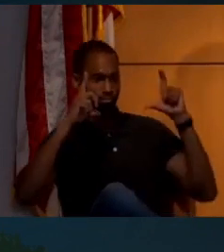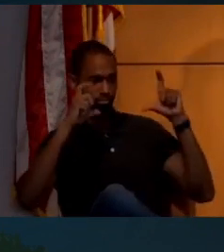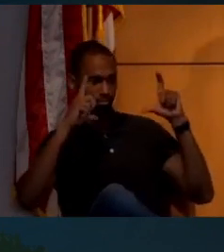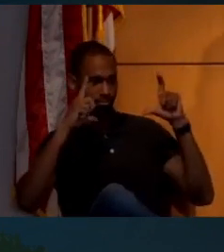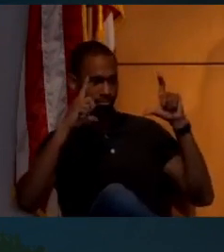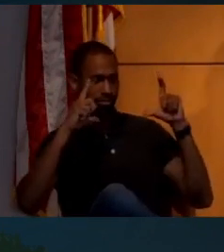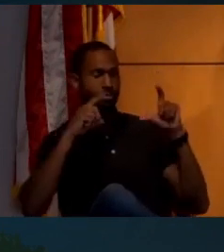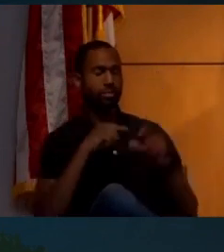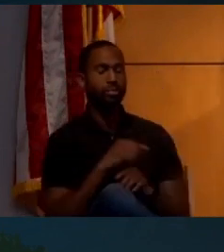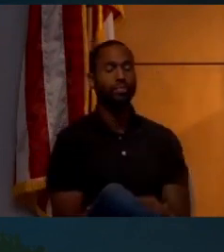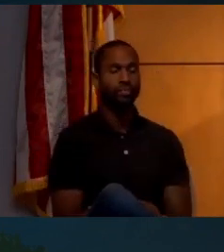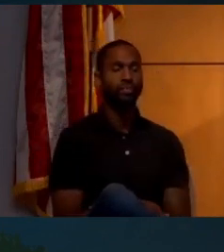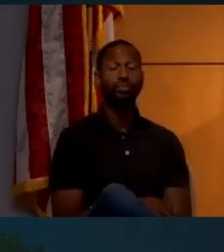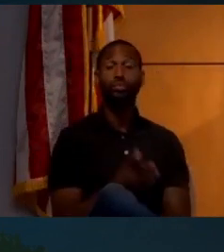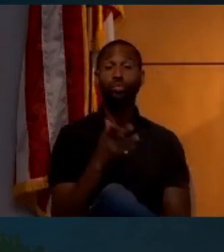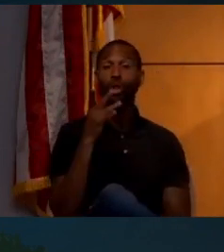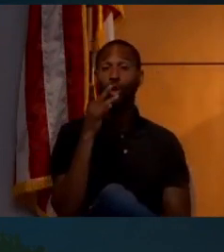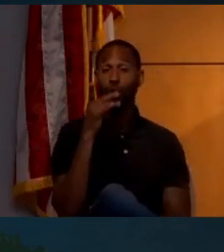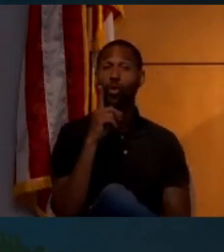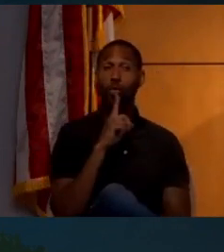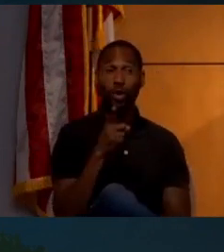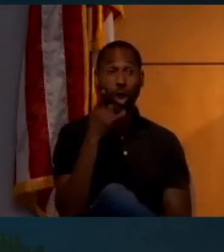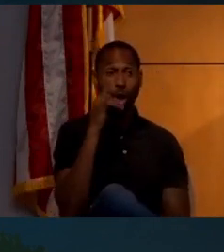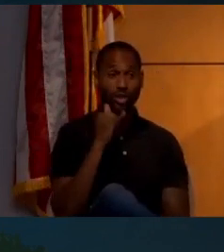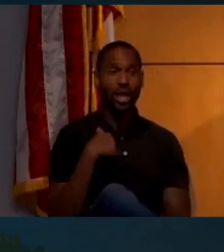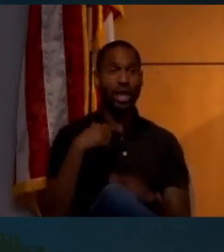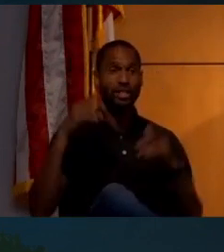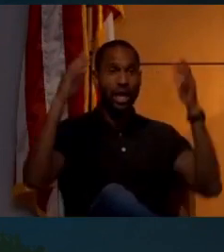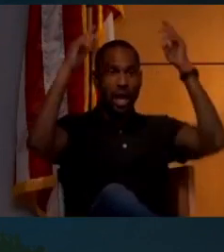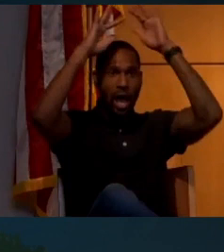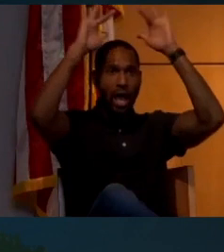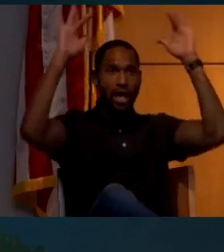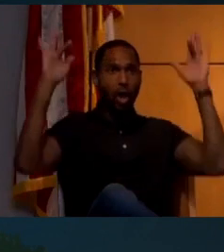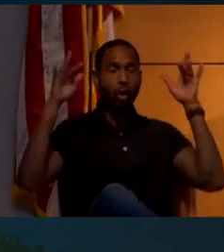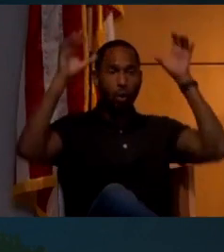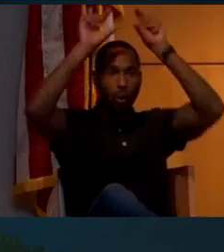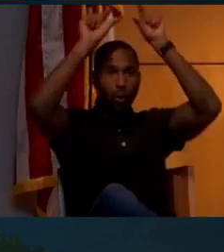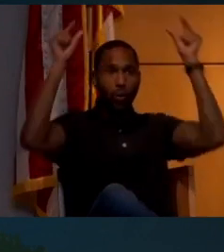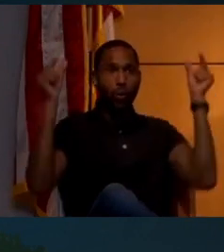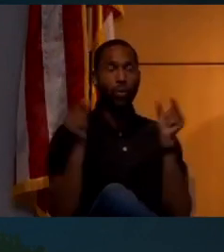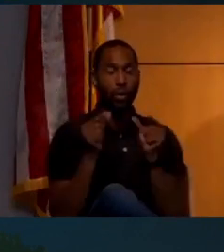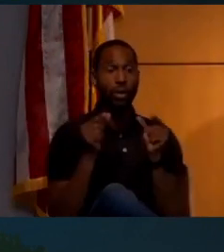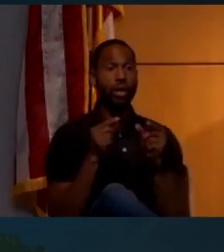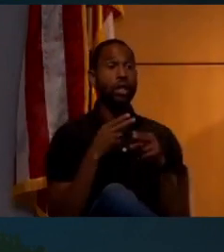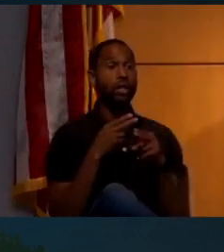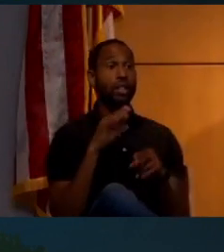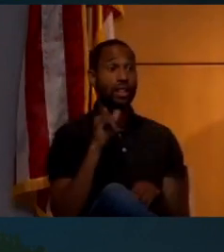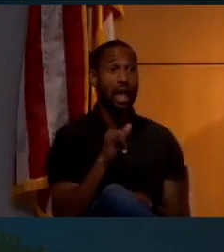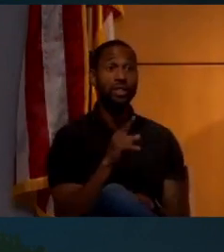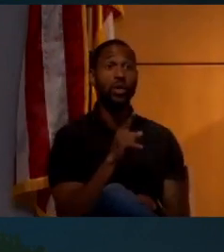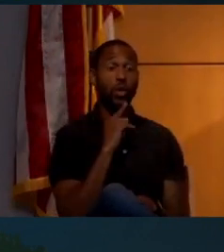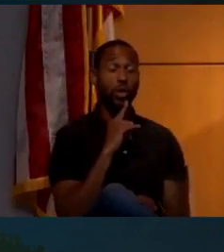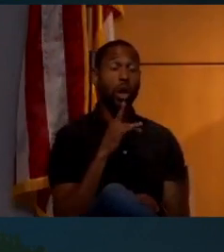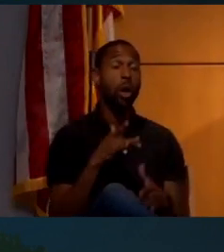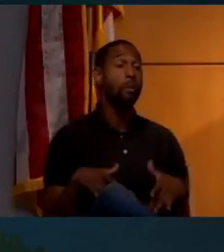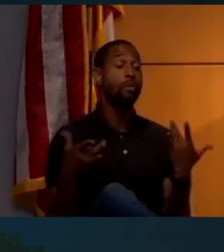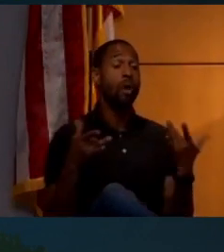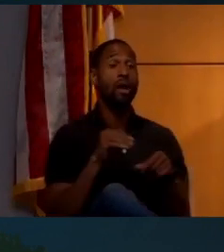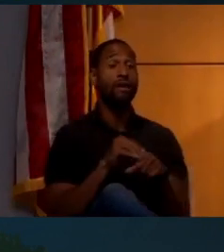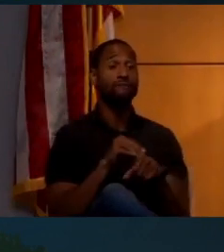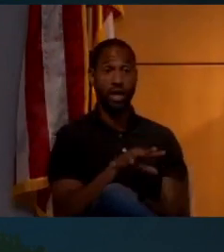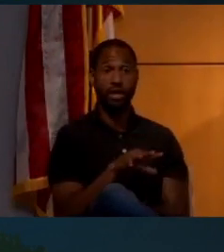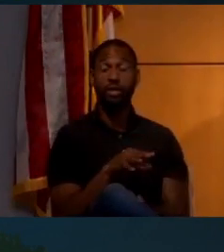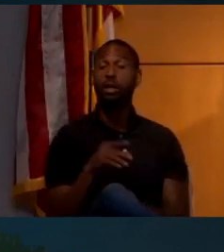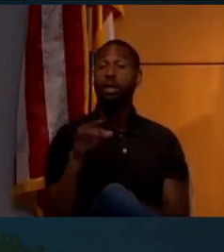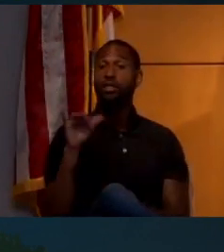And so it really looks like he's got a halo around his head. That is actually a very bright effect. And